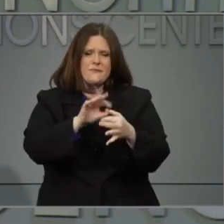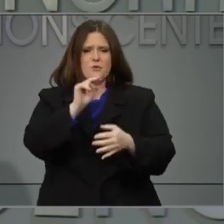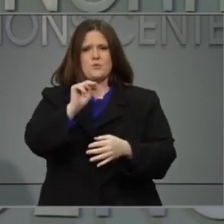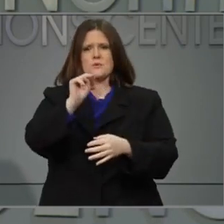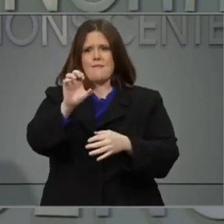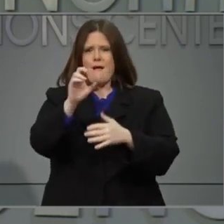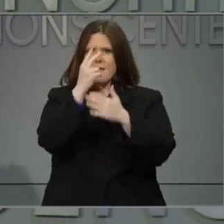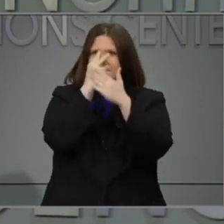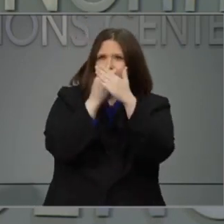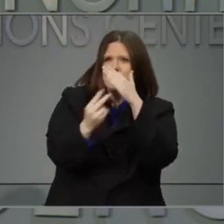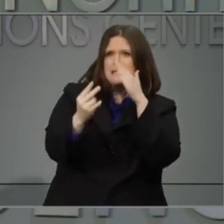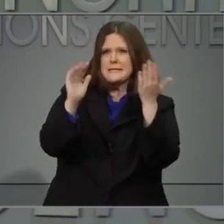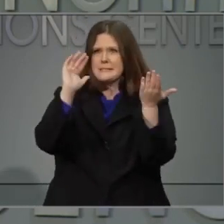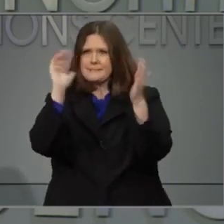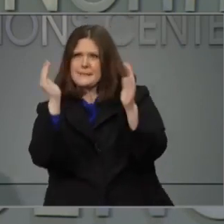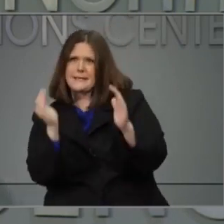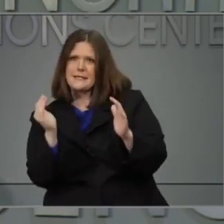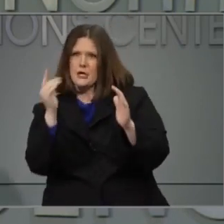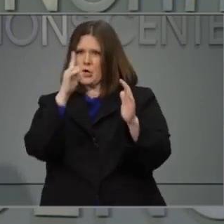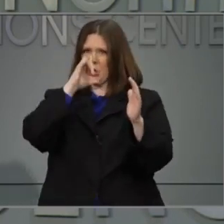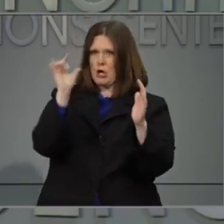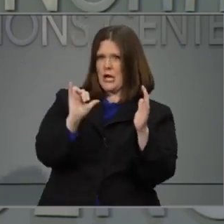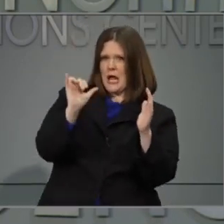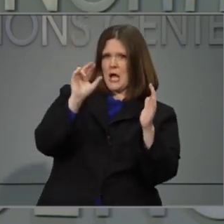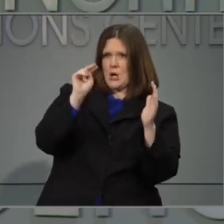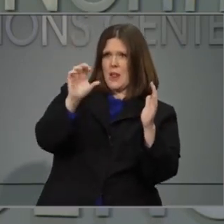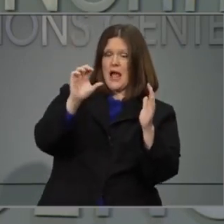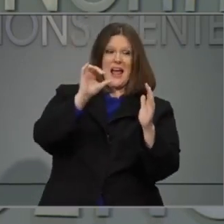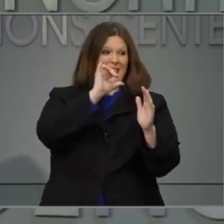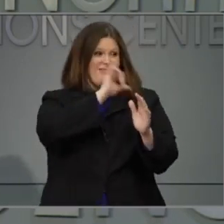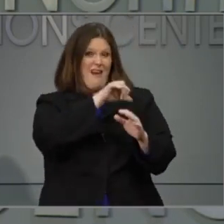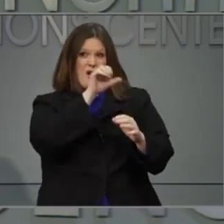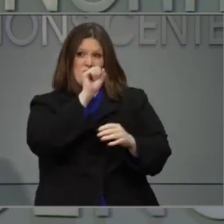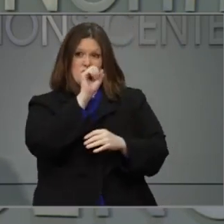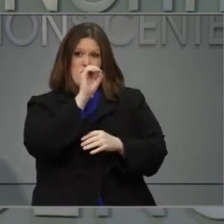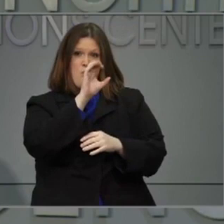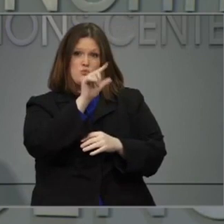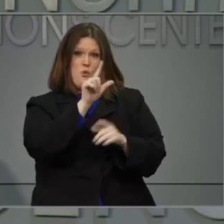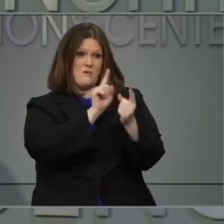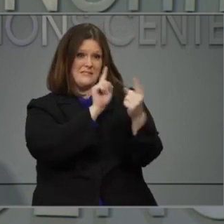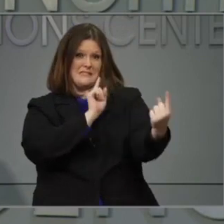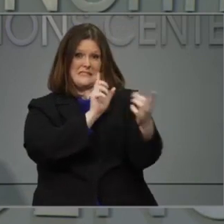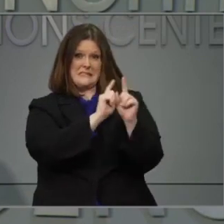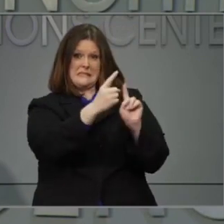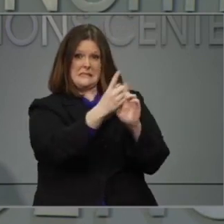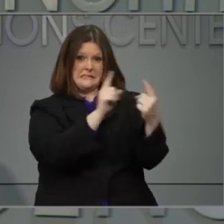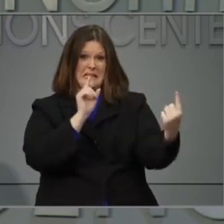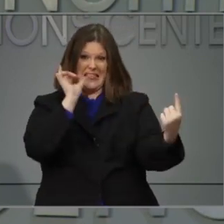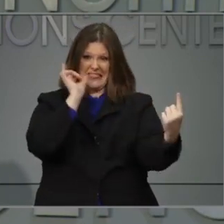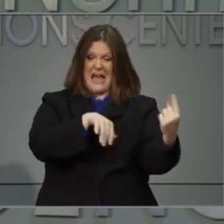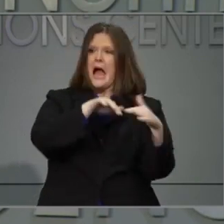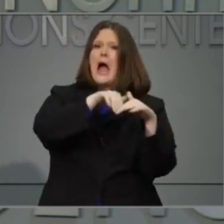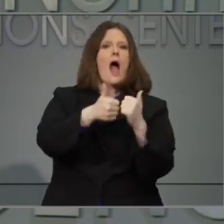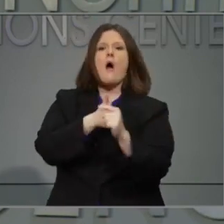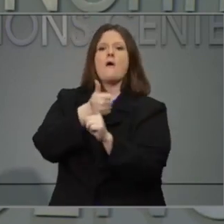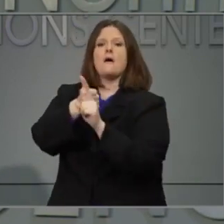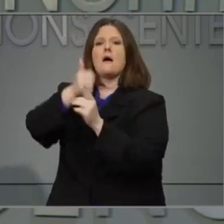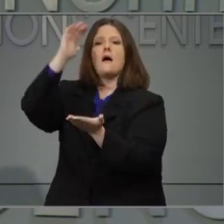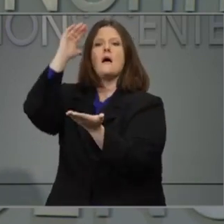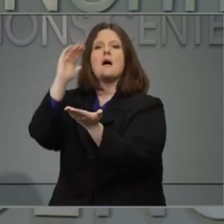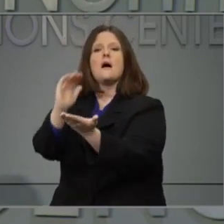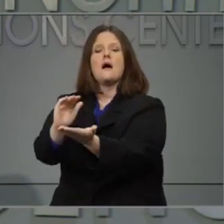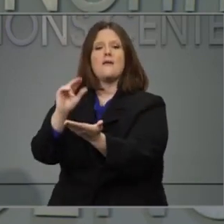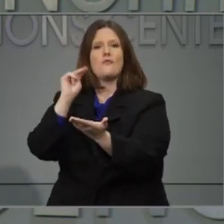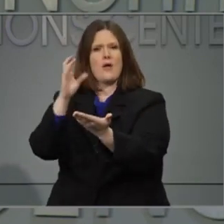underscores just how critical social distancing is in our efforts to save lives. It's our